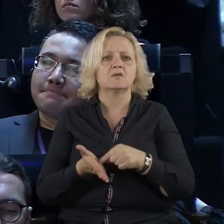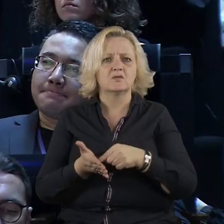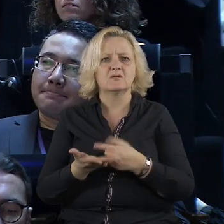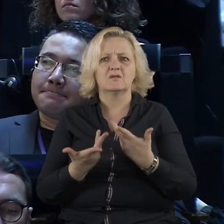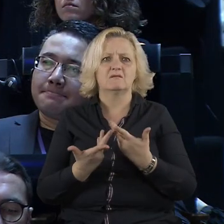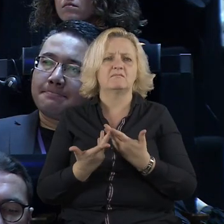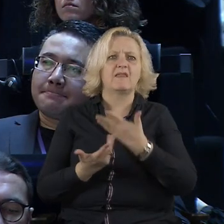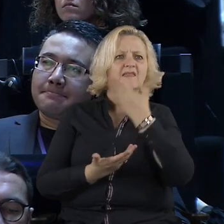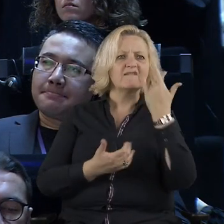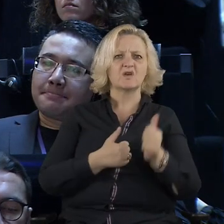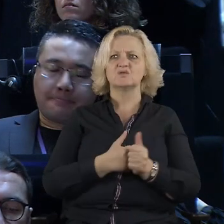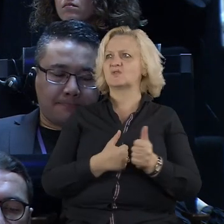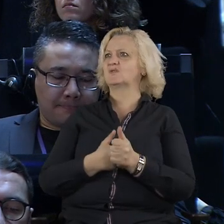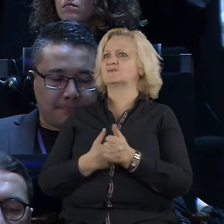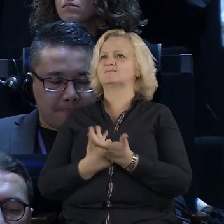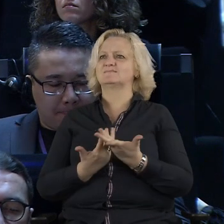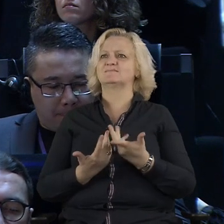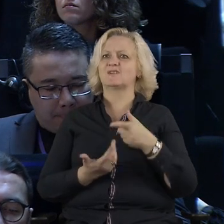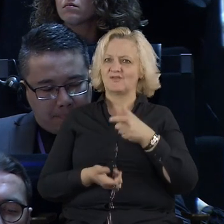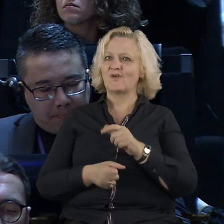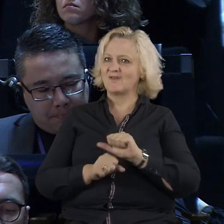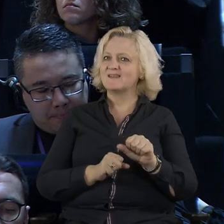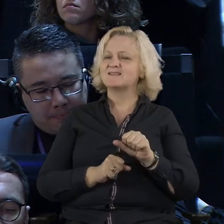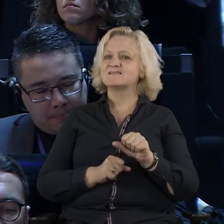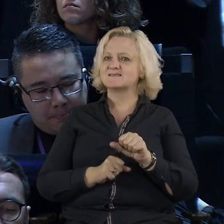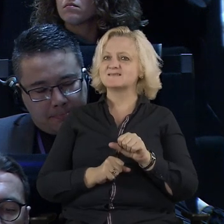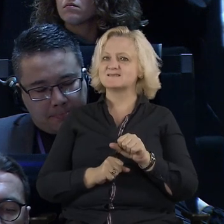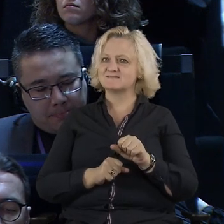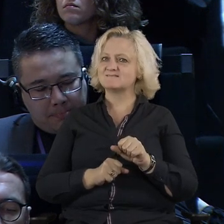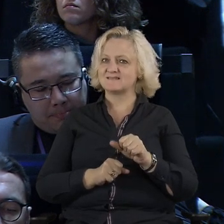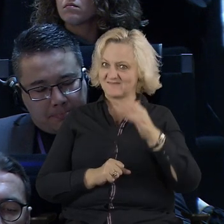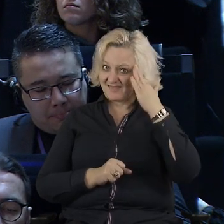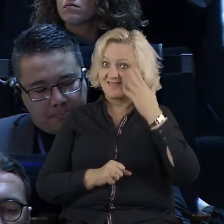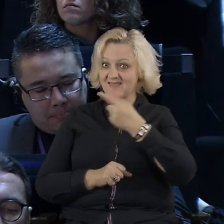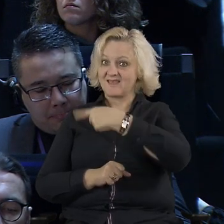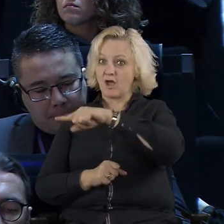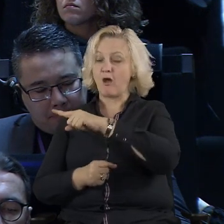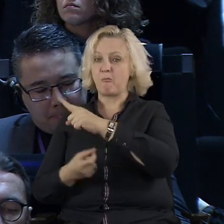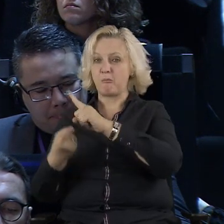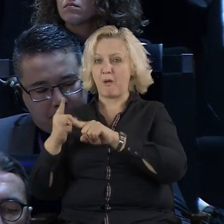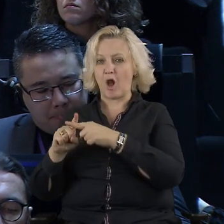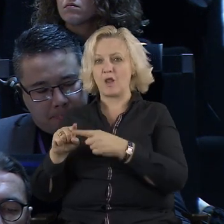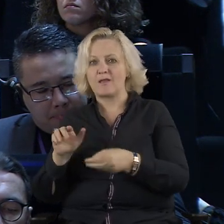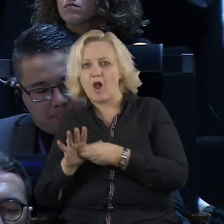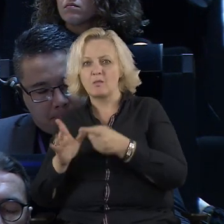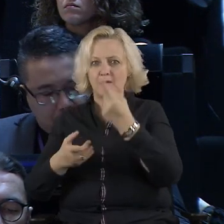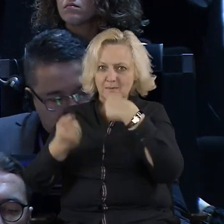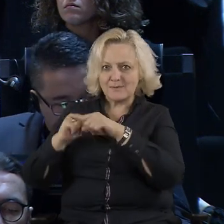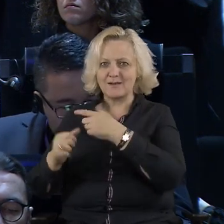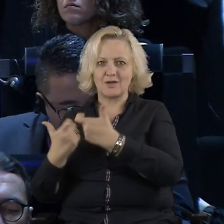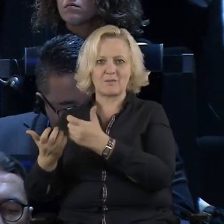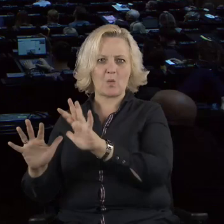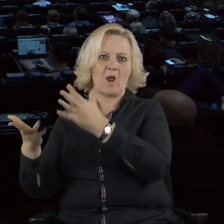ground for political corruption and the abuse of power by the select few for the benefit of the select